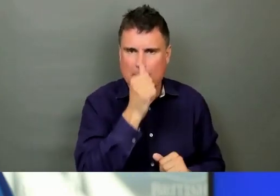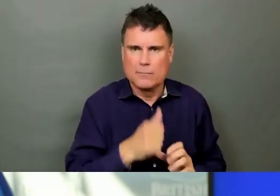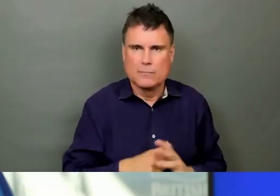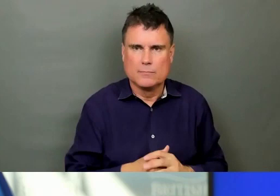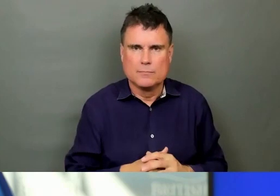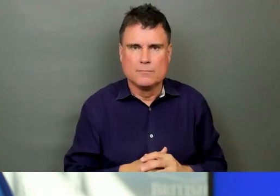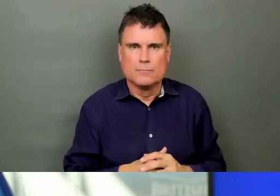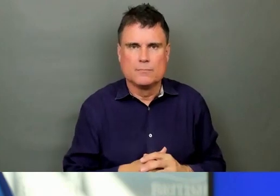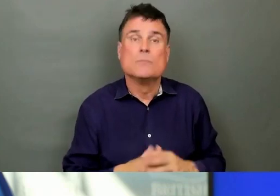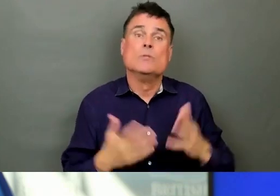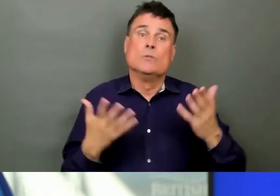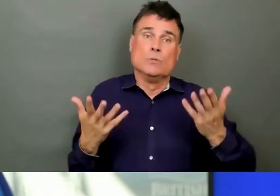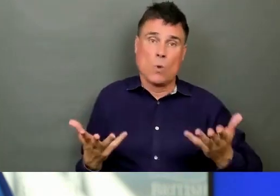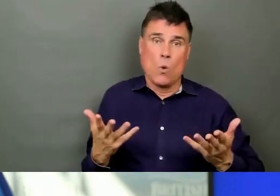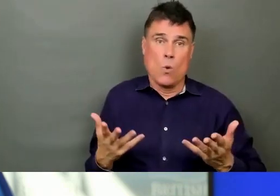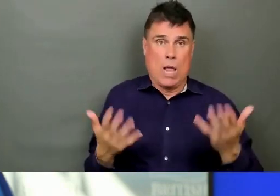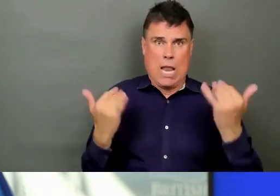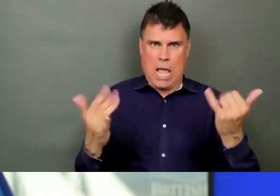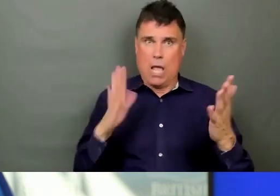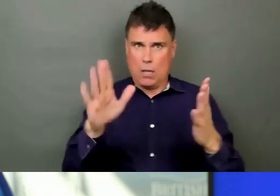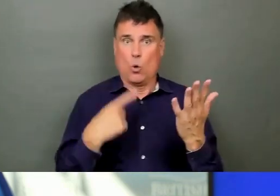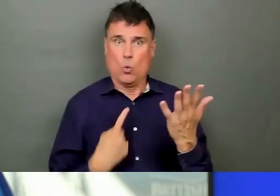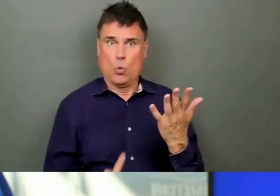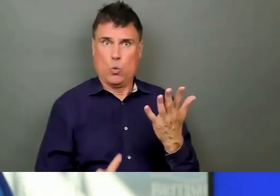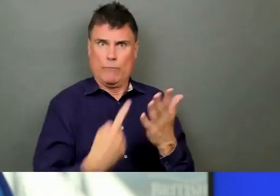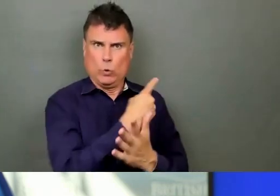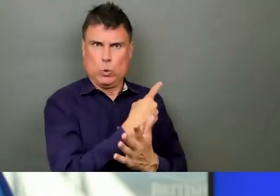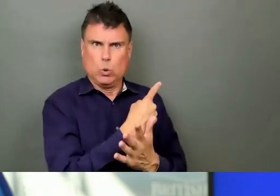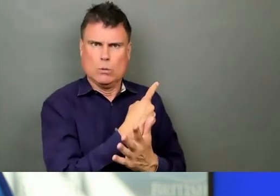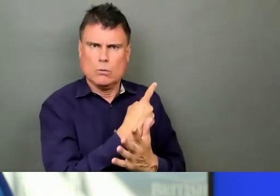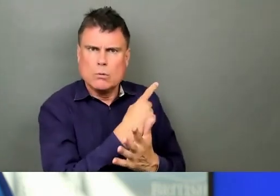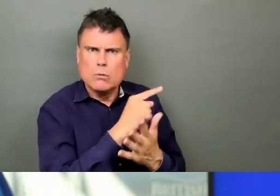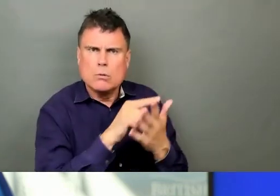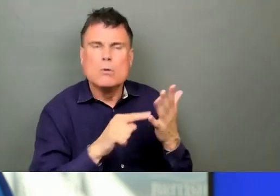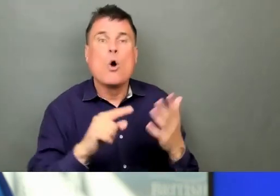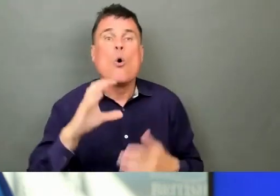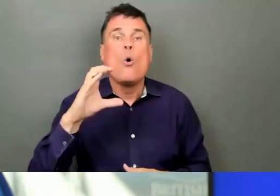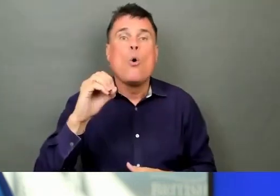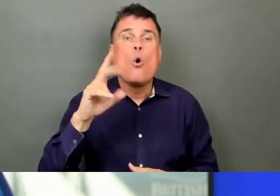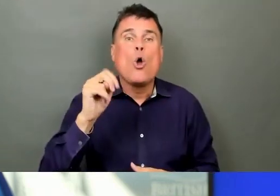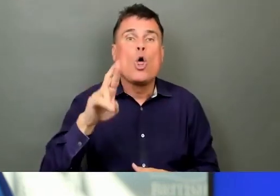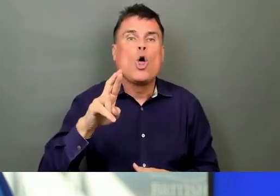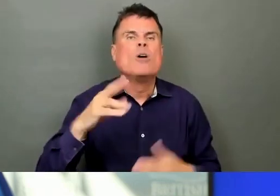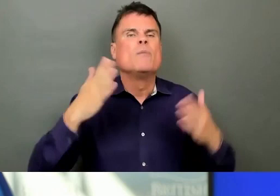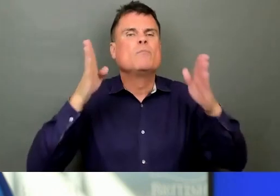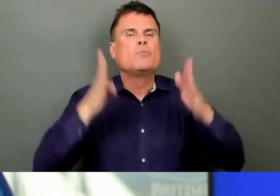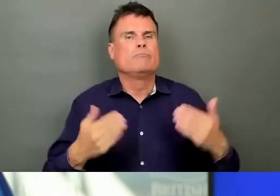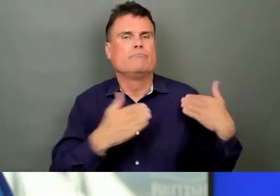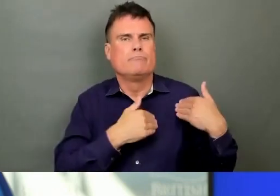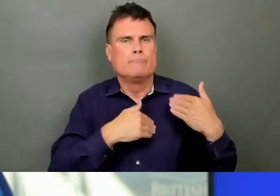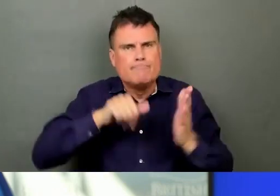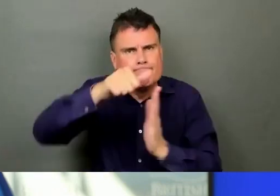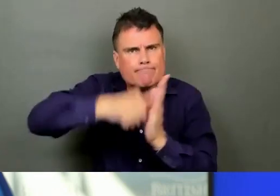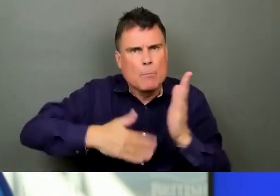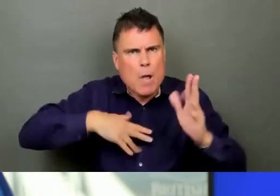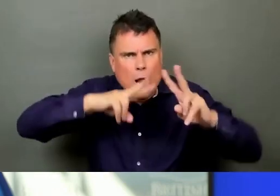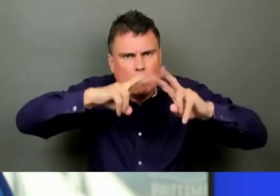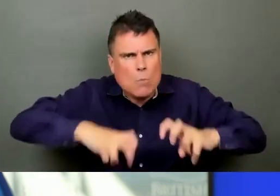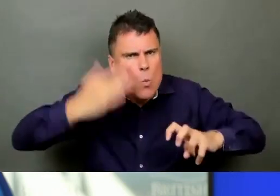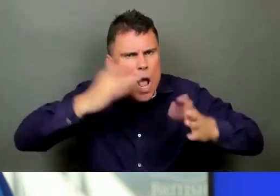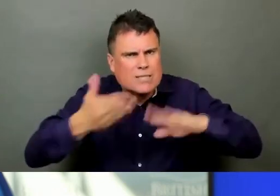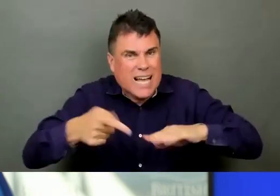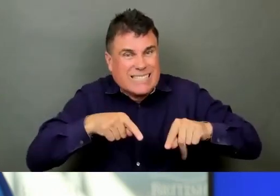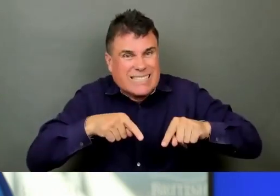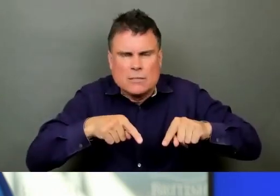response and how we make changes in the future. But we do analyze, as you've seen through COVID